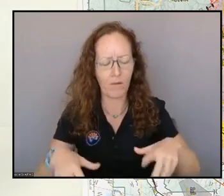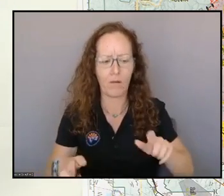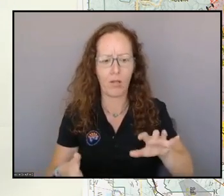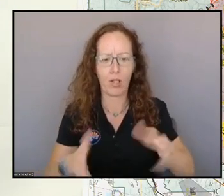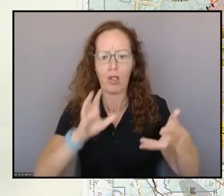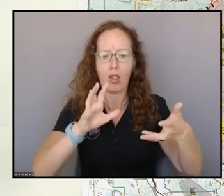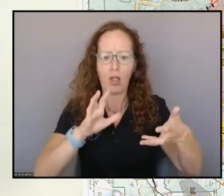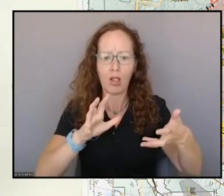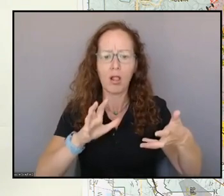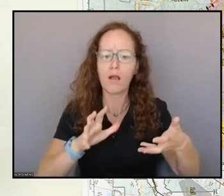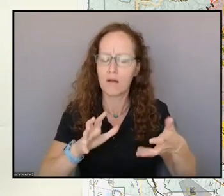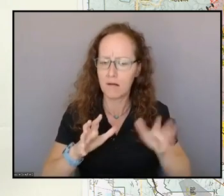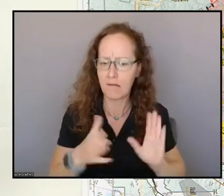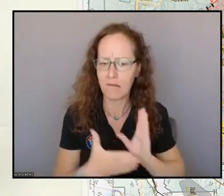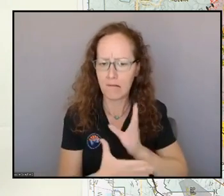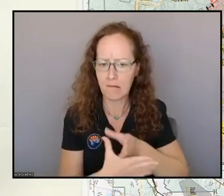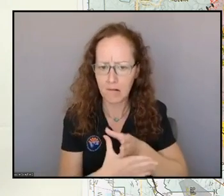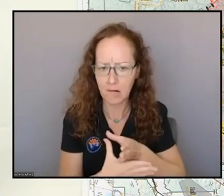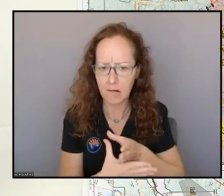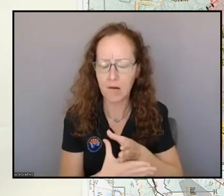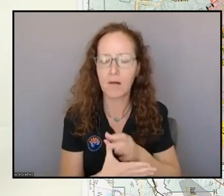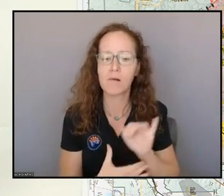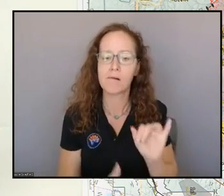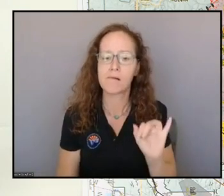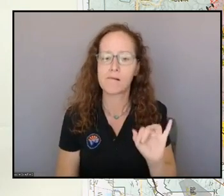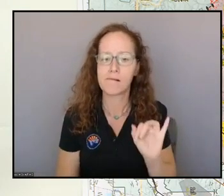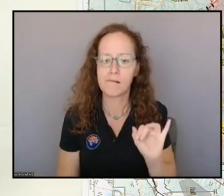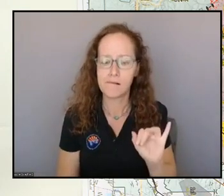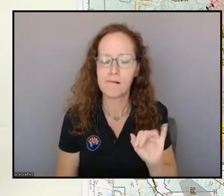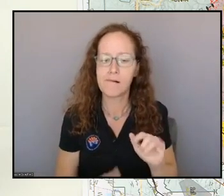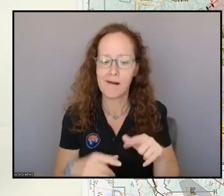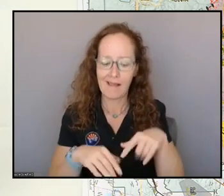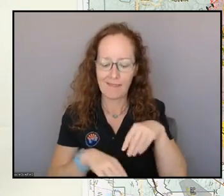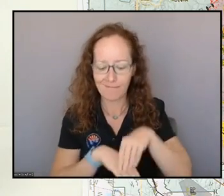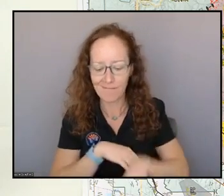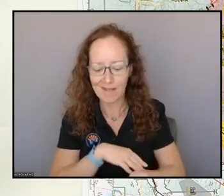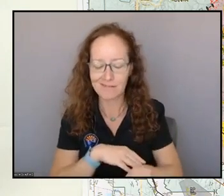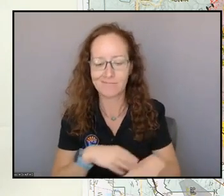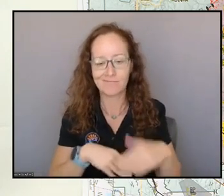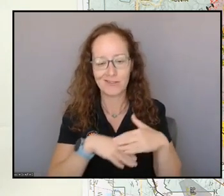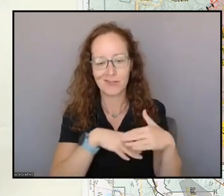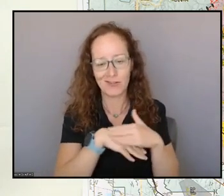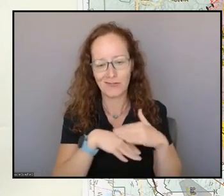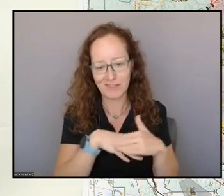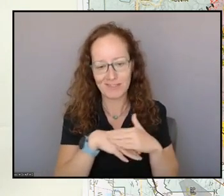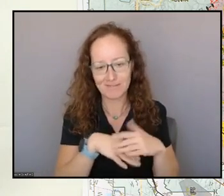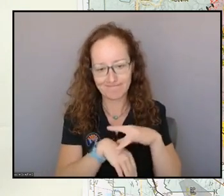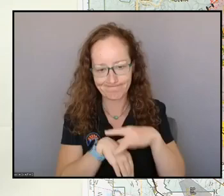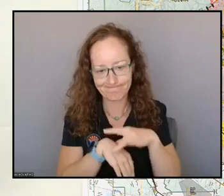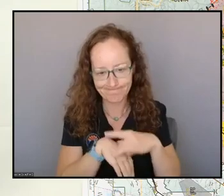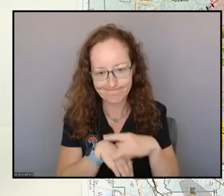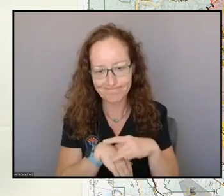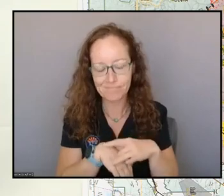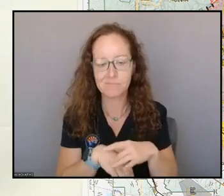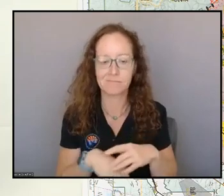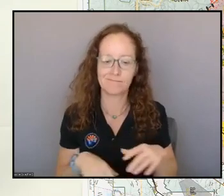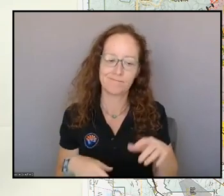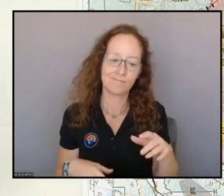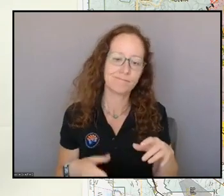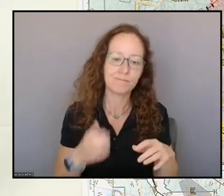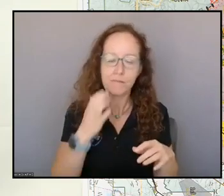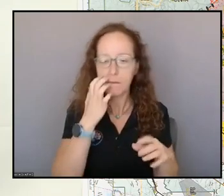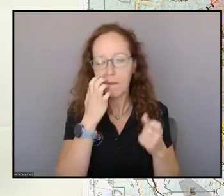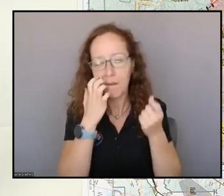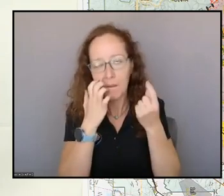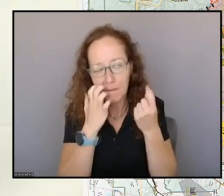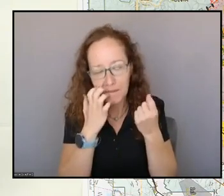there at the moisture level, and that can come on down to the surface. Now, it's a very, very simplified metaphor,